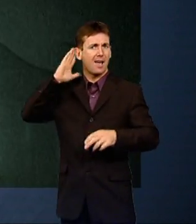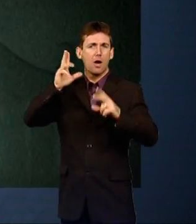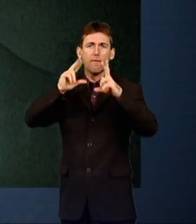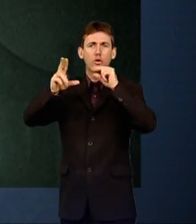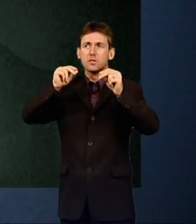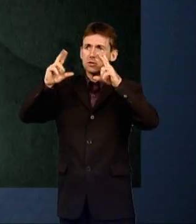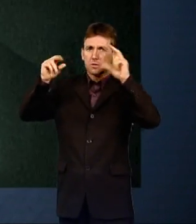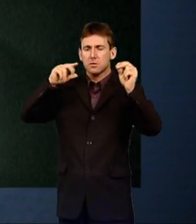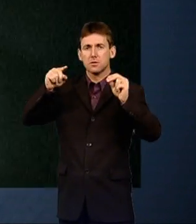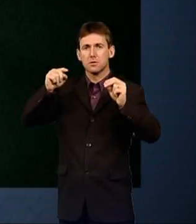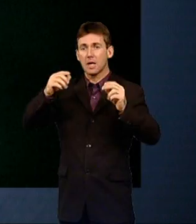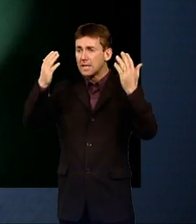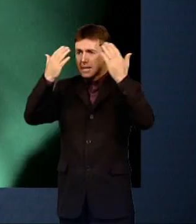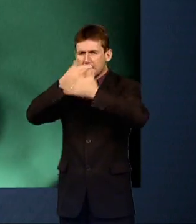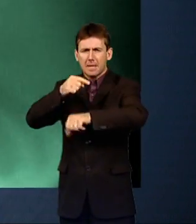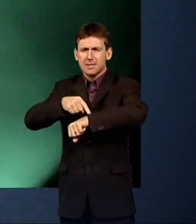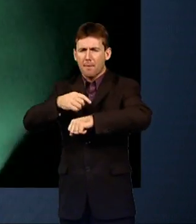His night terrors were terrible.